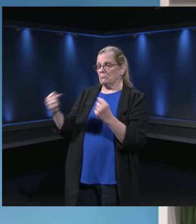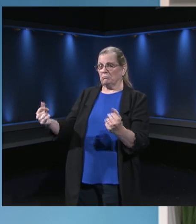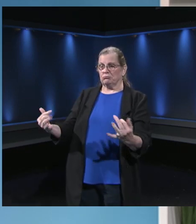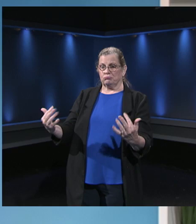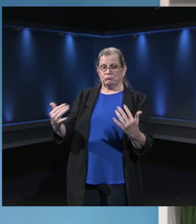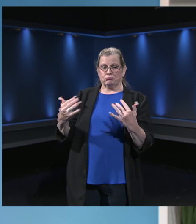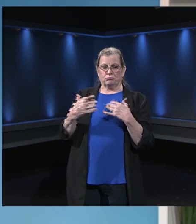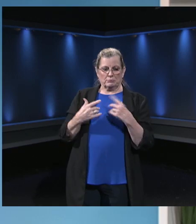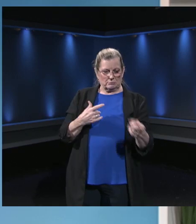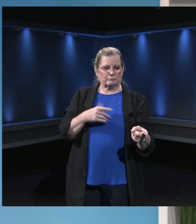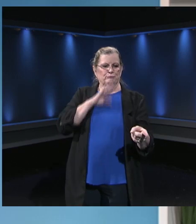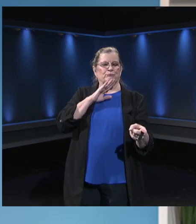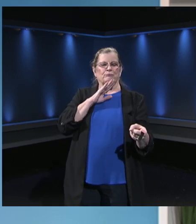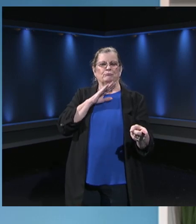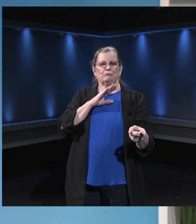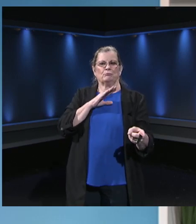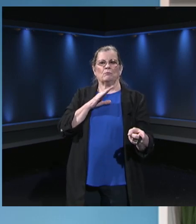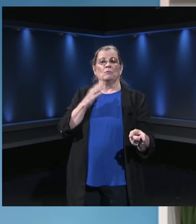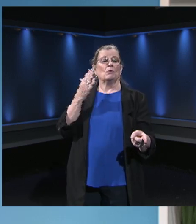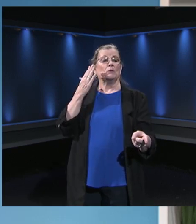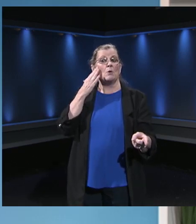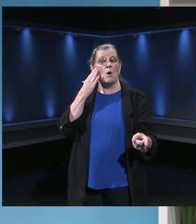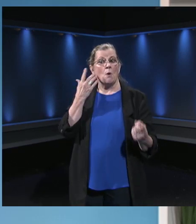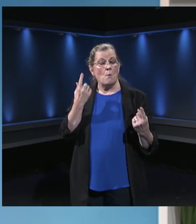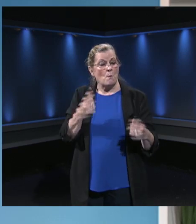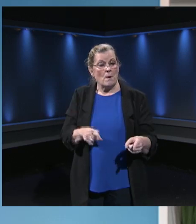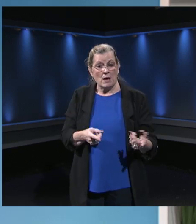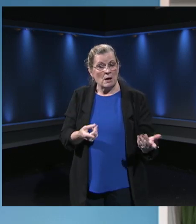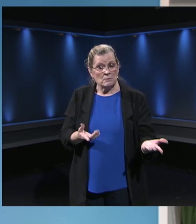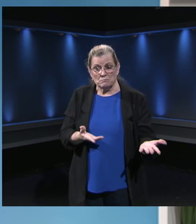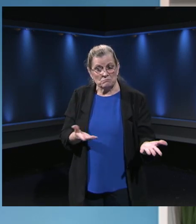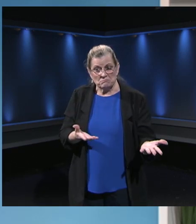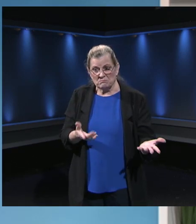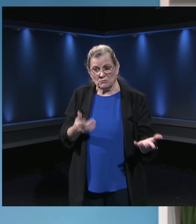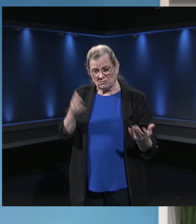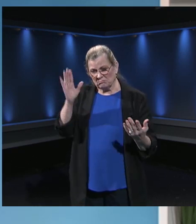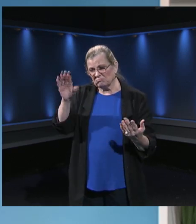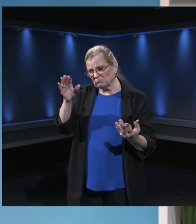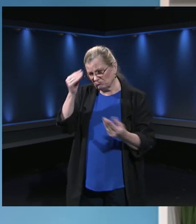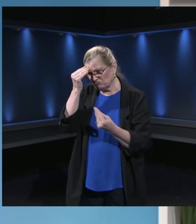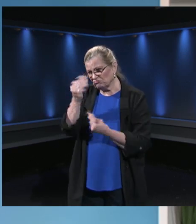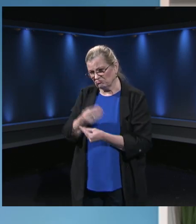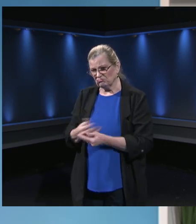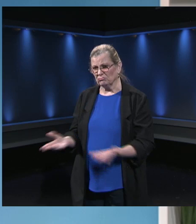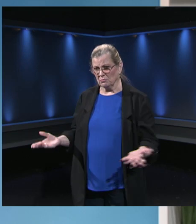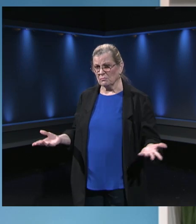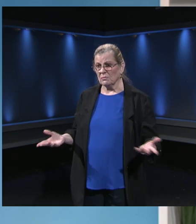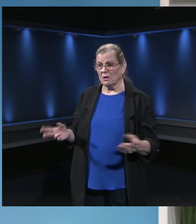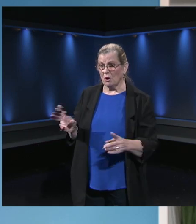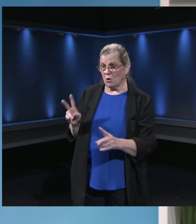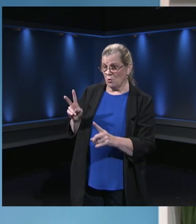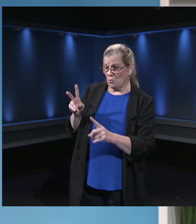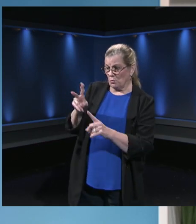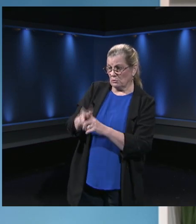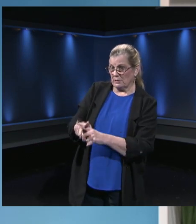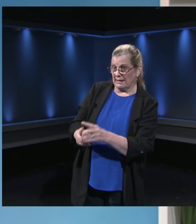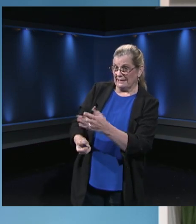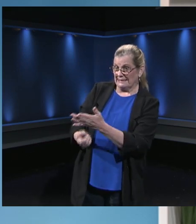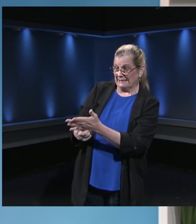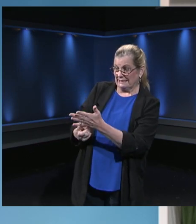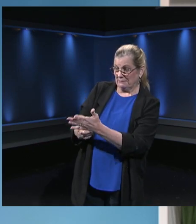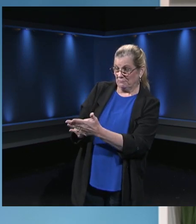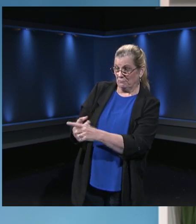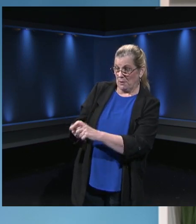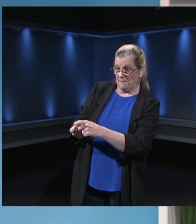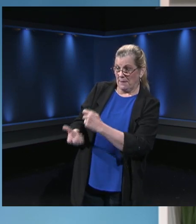what happens on the back end just so that everyone watching is aware when we sign that ticket either from the help desk or if a